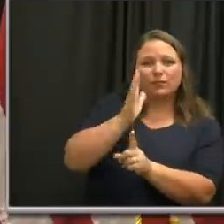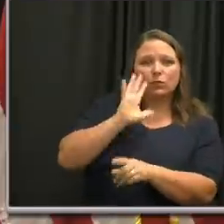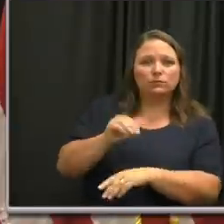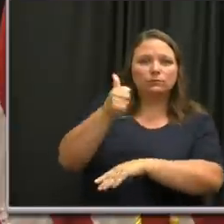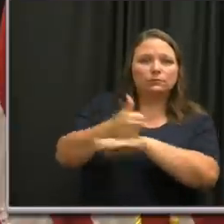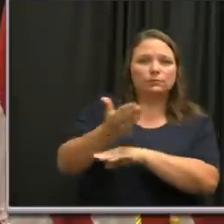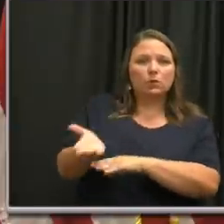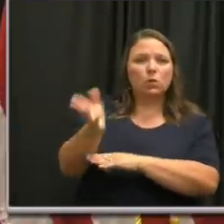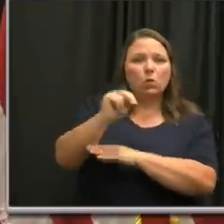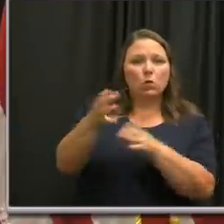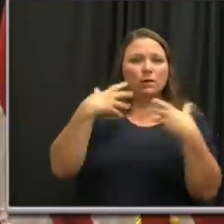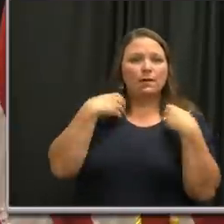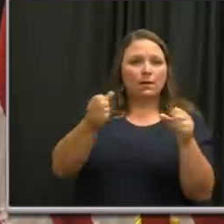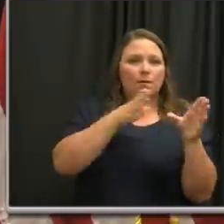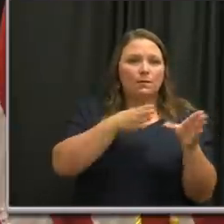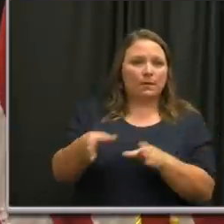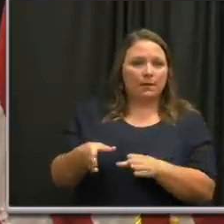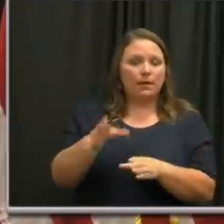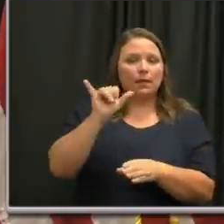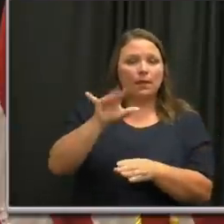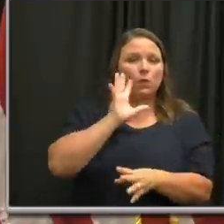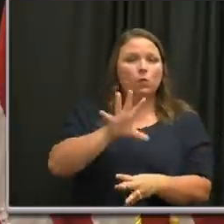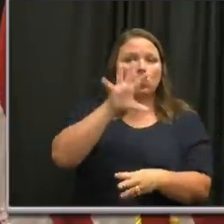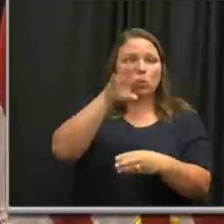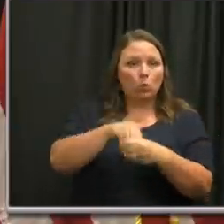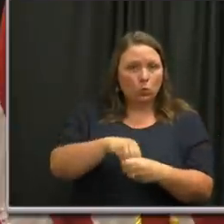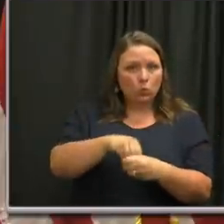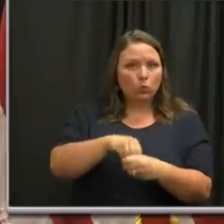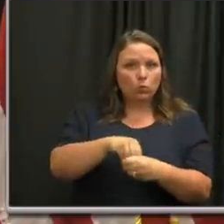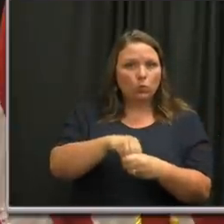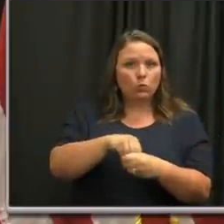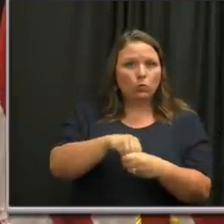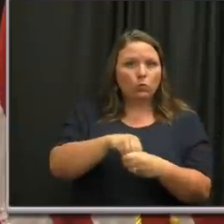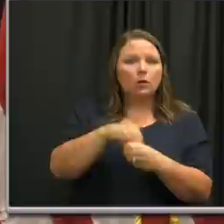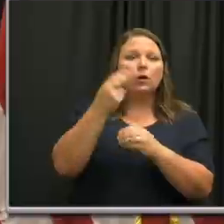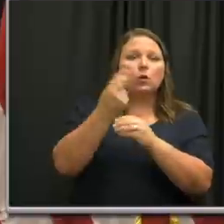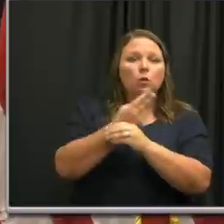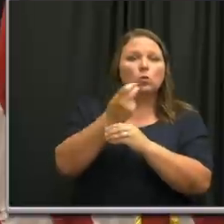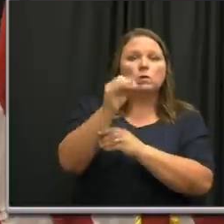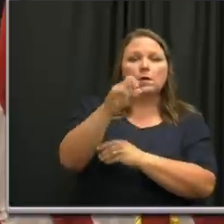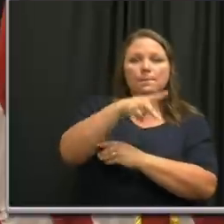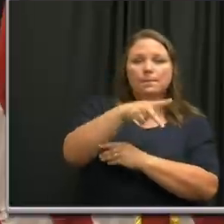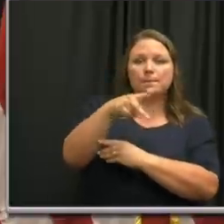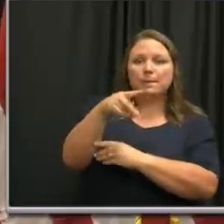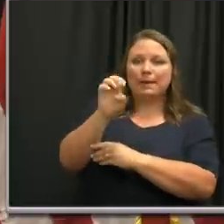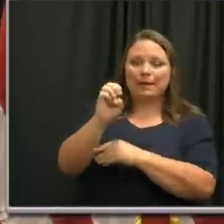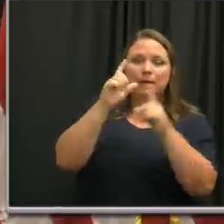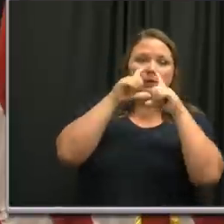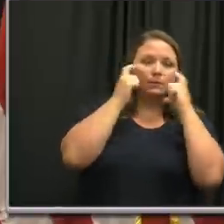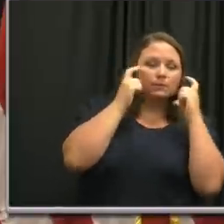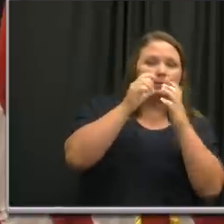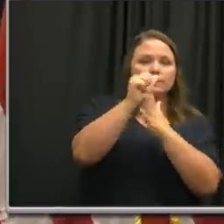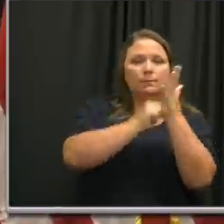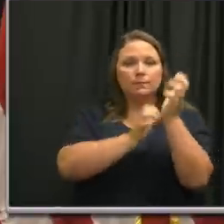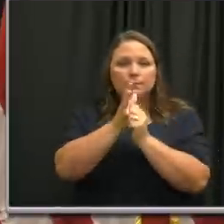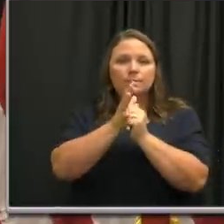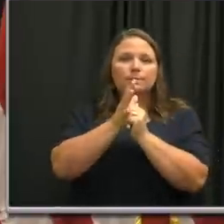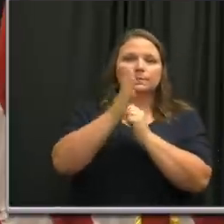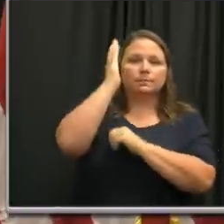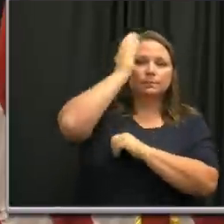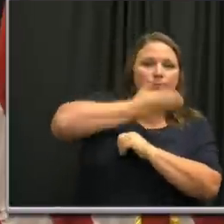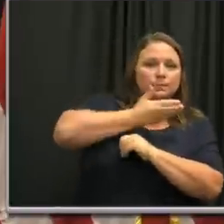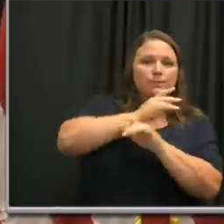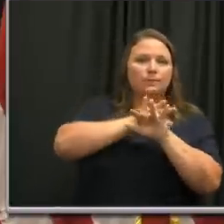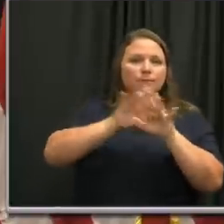their own health plan, which will include, I'm sure, a use of PPE, uh, with specifics as they